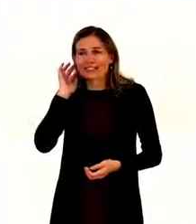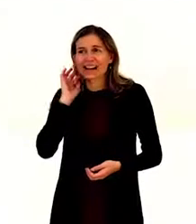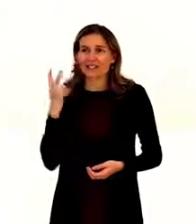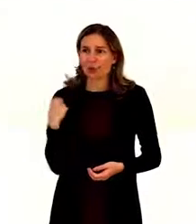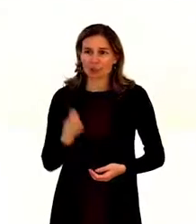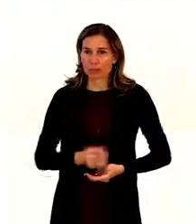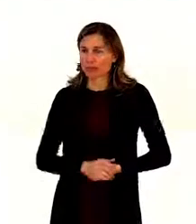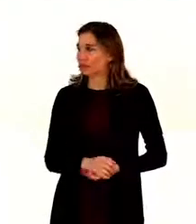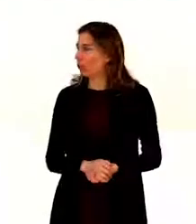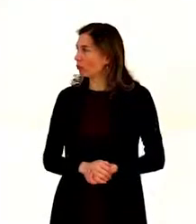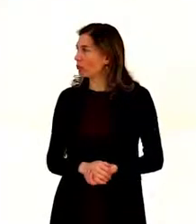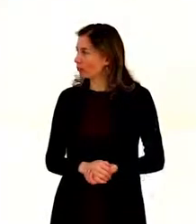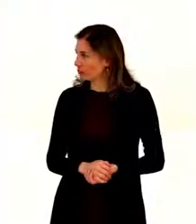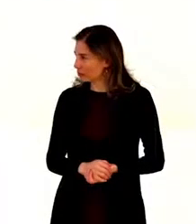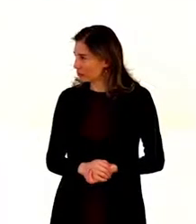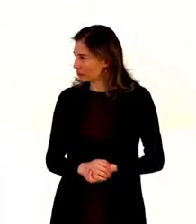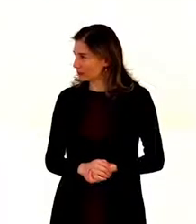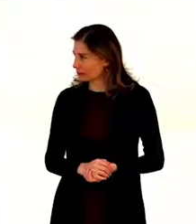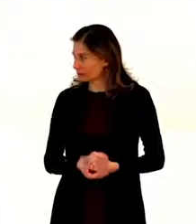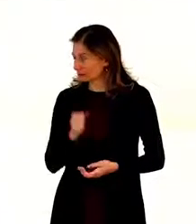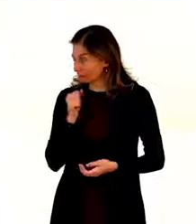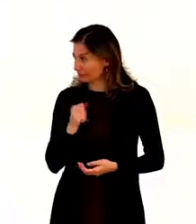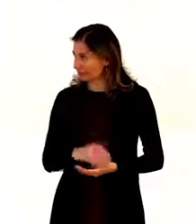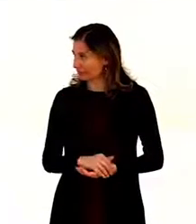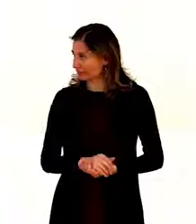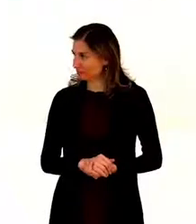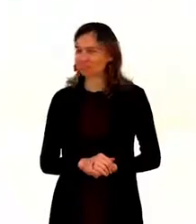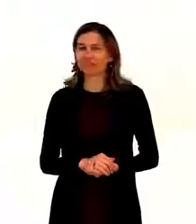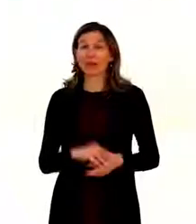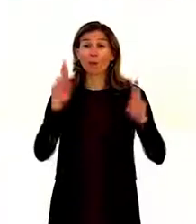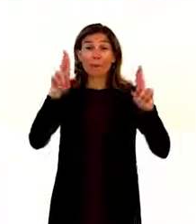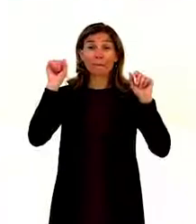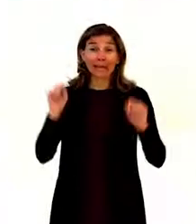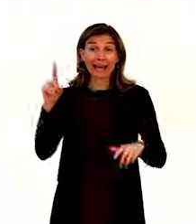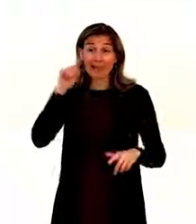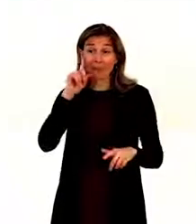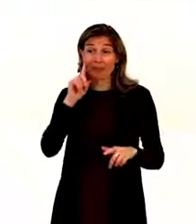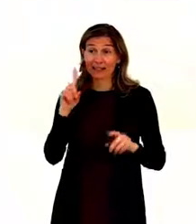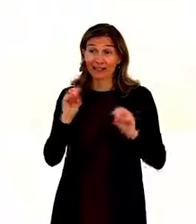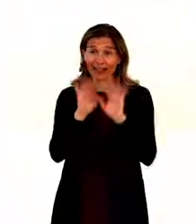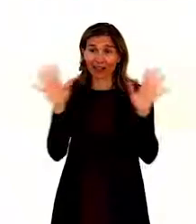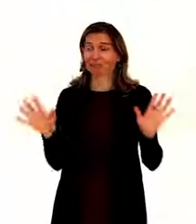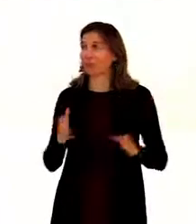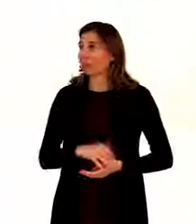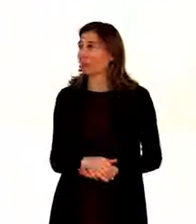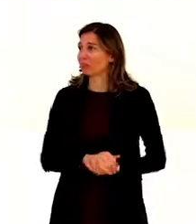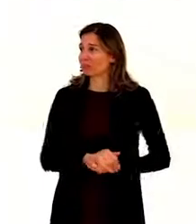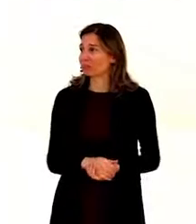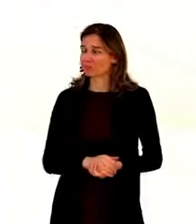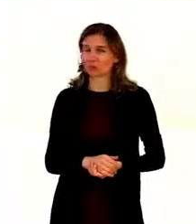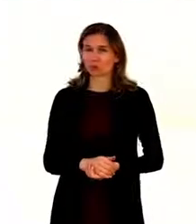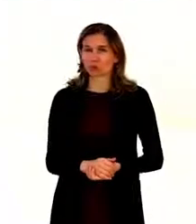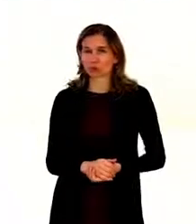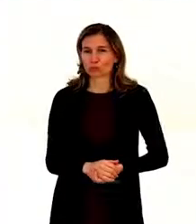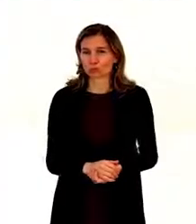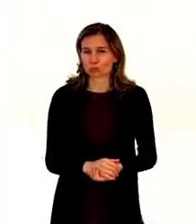Can the colleagues in the translators hear me loud and clear? And I promise I will try